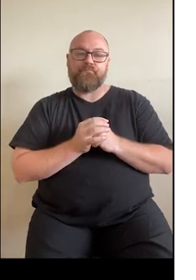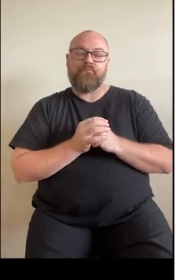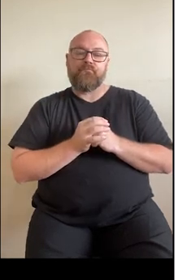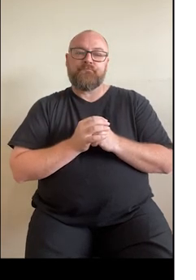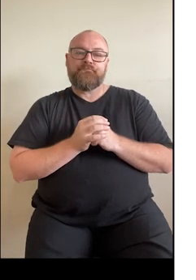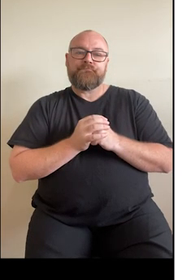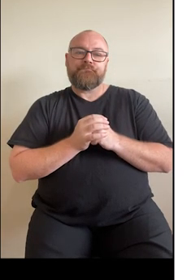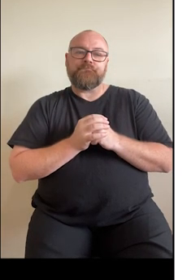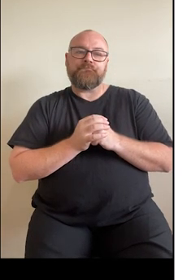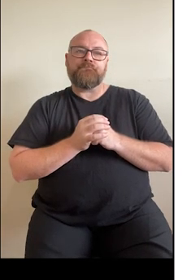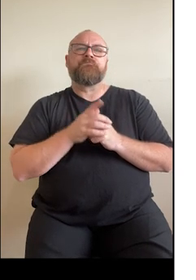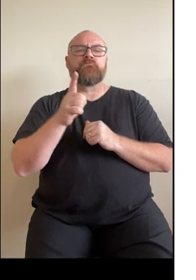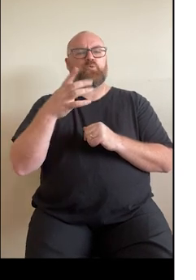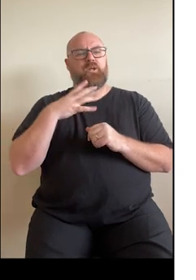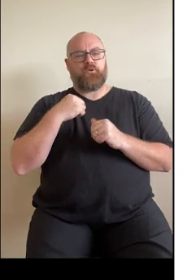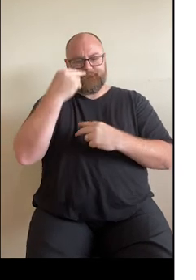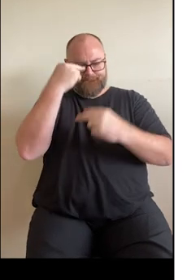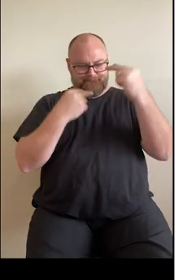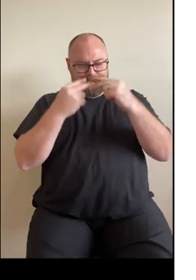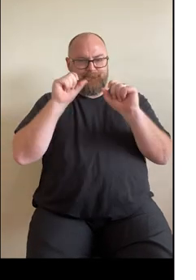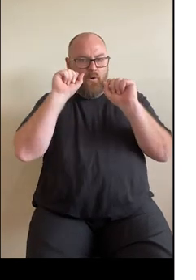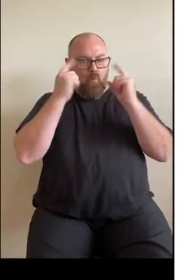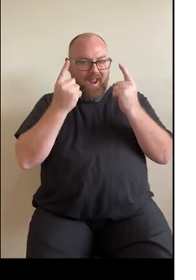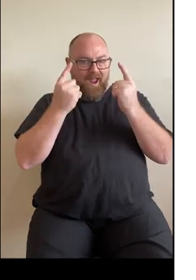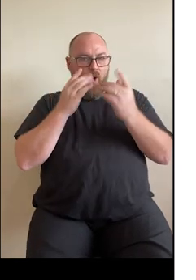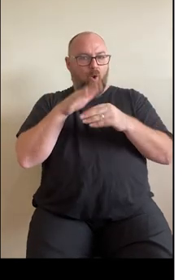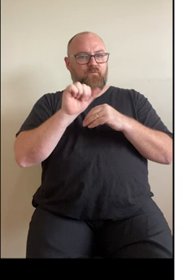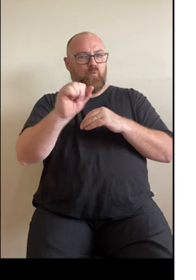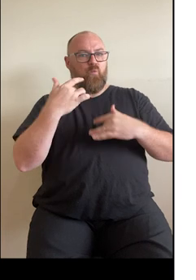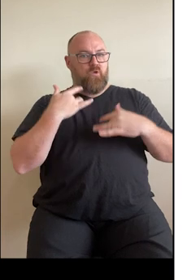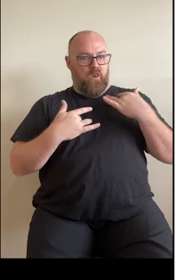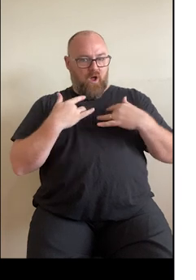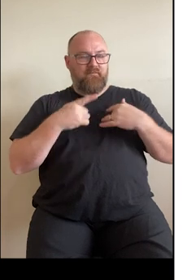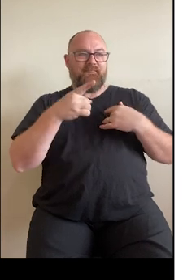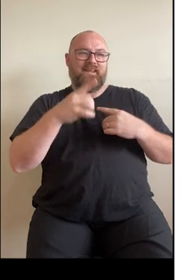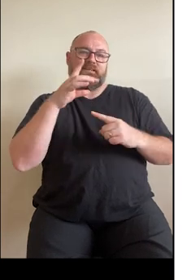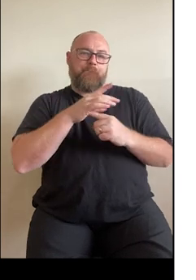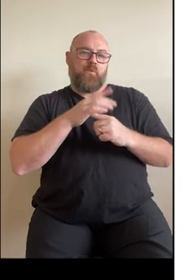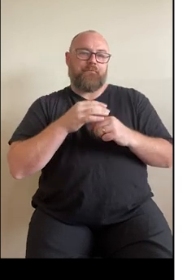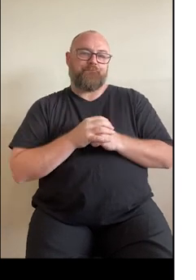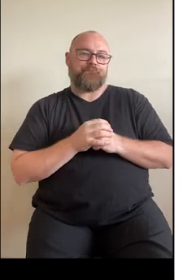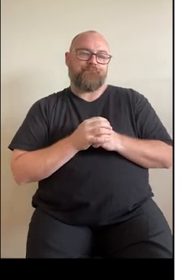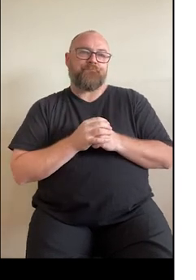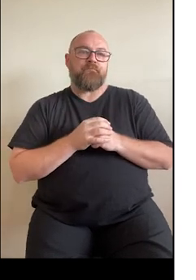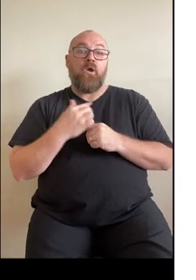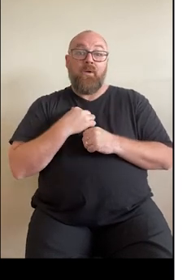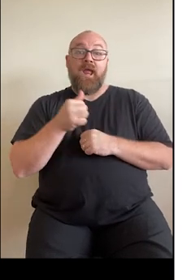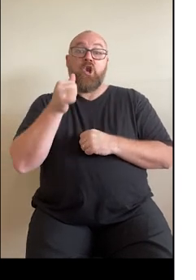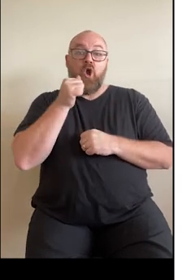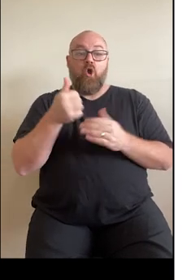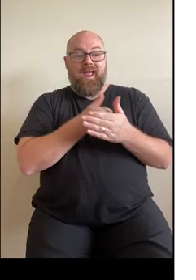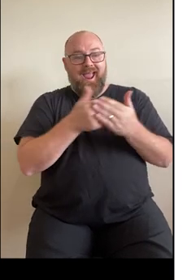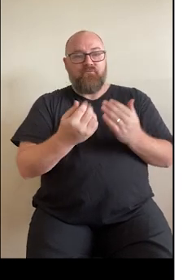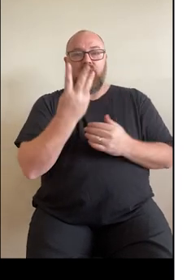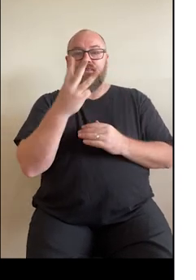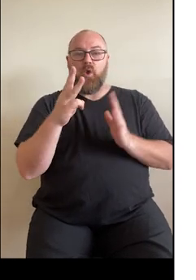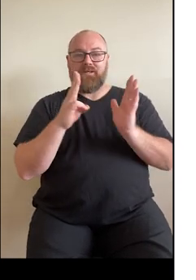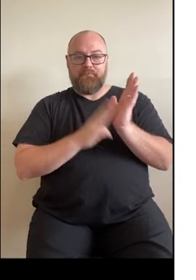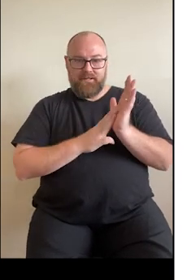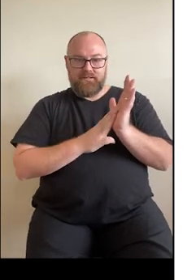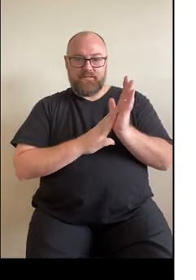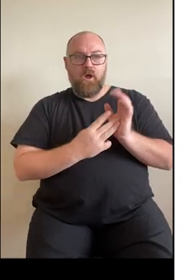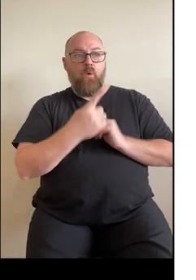So being aware of your personal risk of heart disease is particularly important in Australia as we know that every 30 minutes one